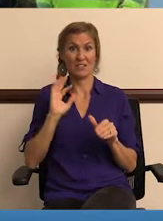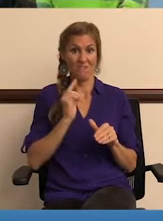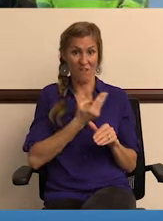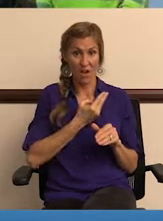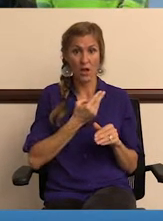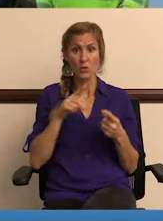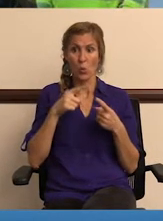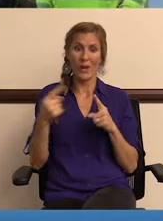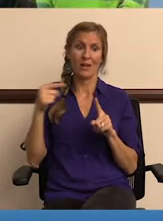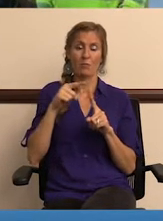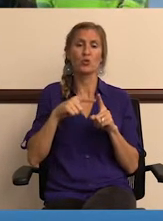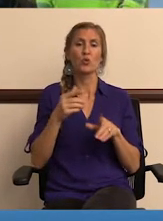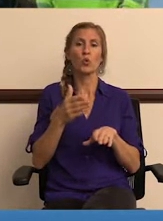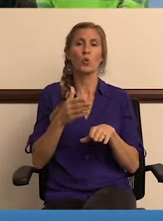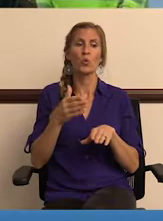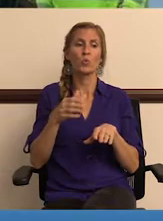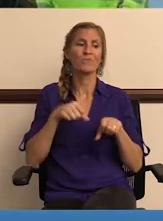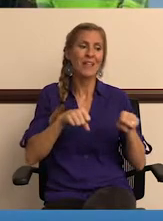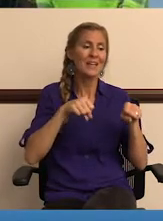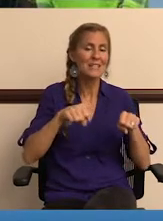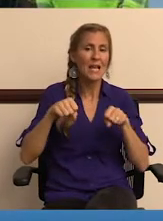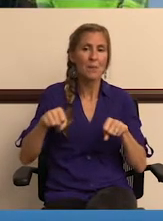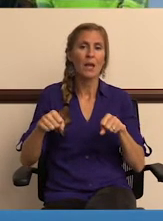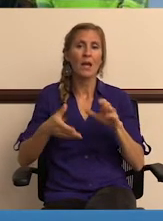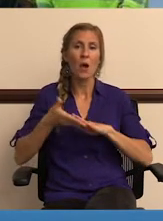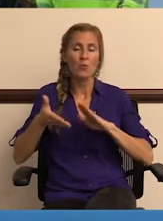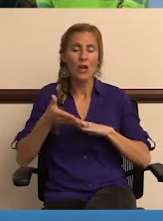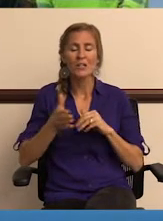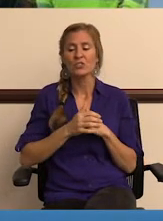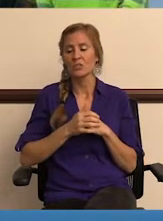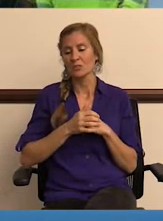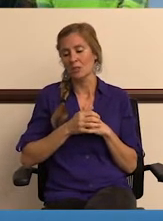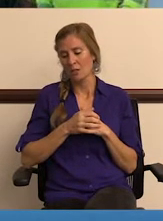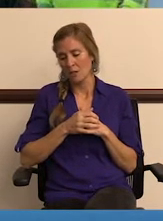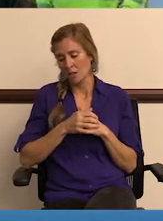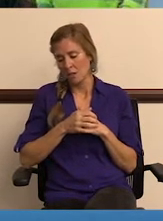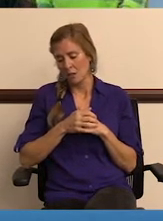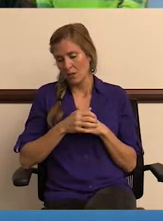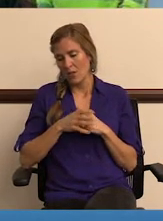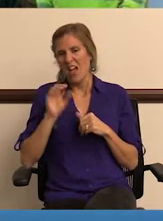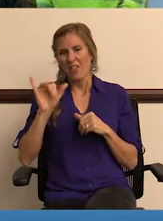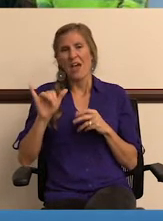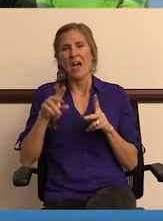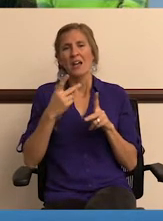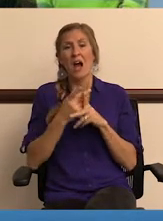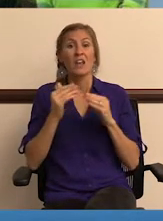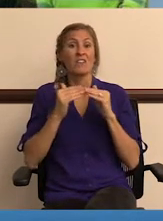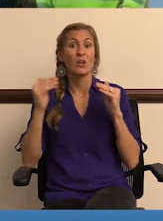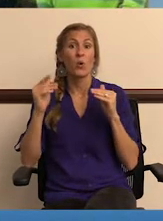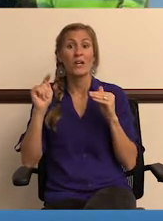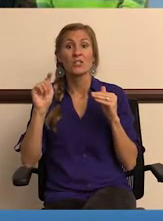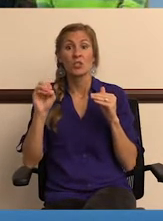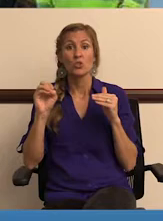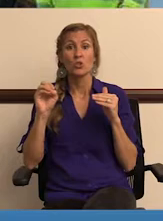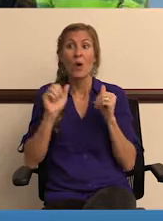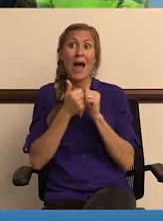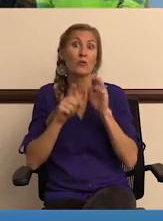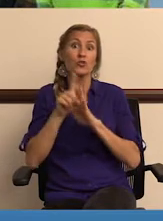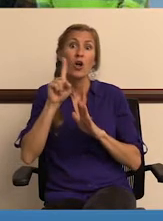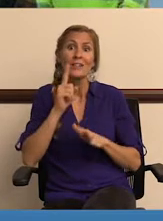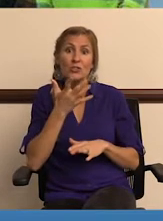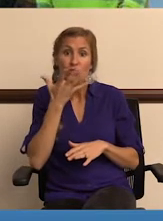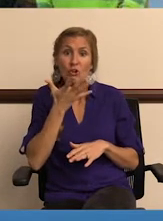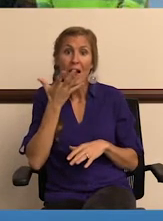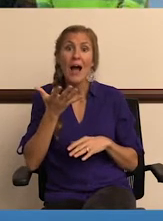expect of us when it comes to landscape operations, you know, and that kind of equates to